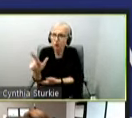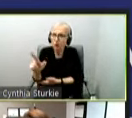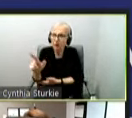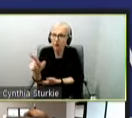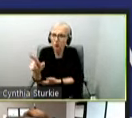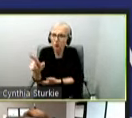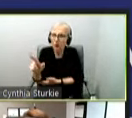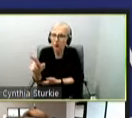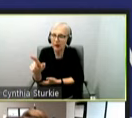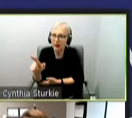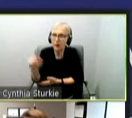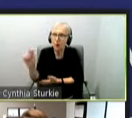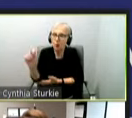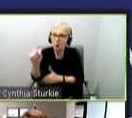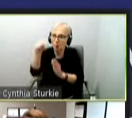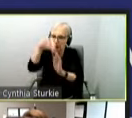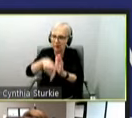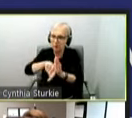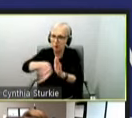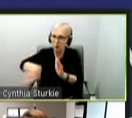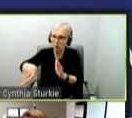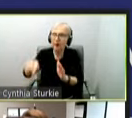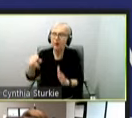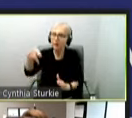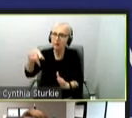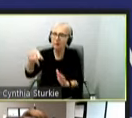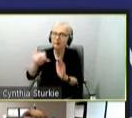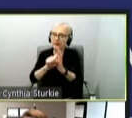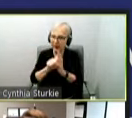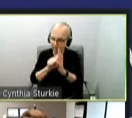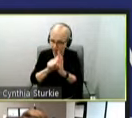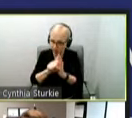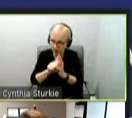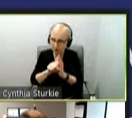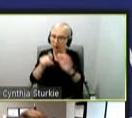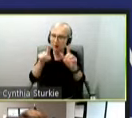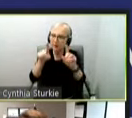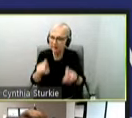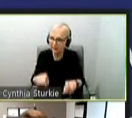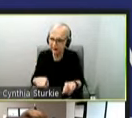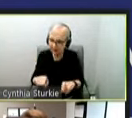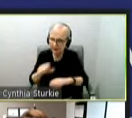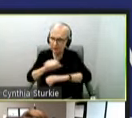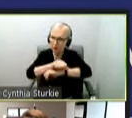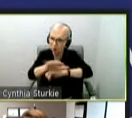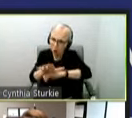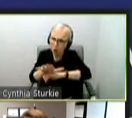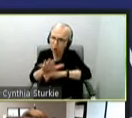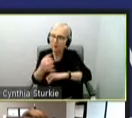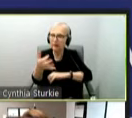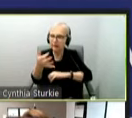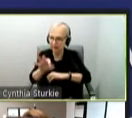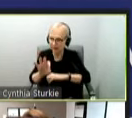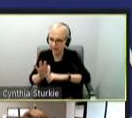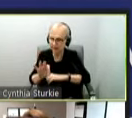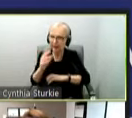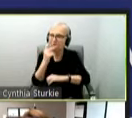We test their wastewater samples for COVID-19 and look for genetic markers of variants.